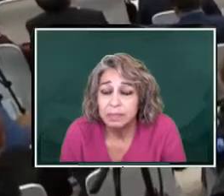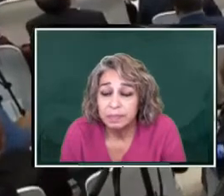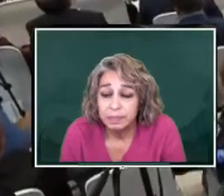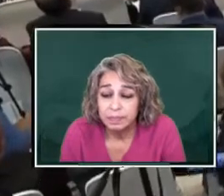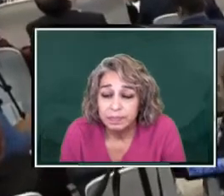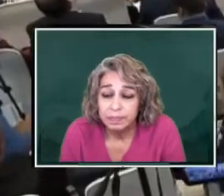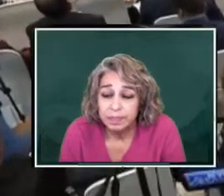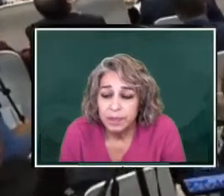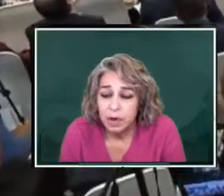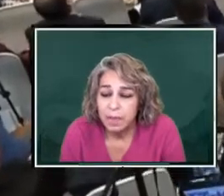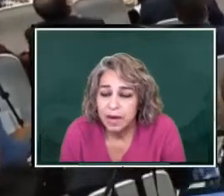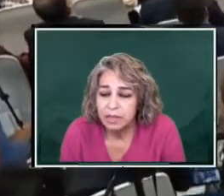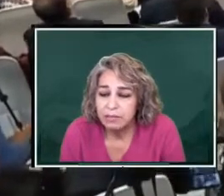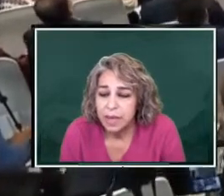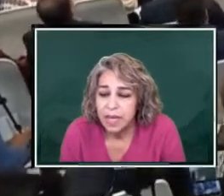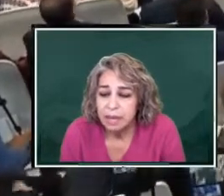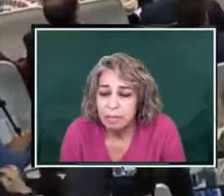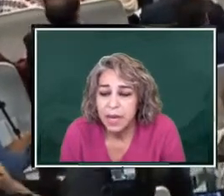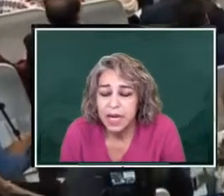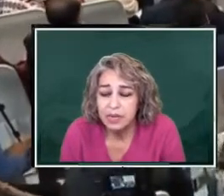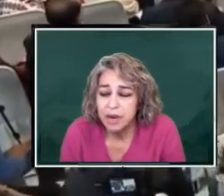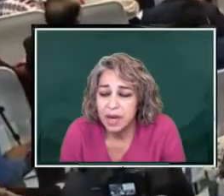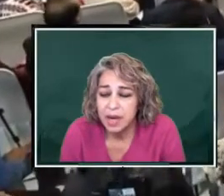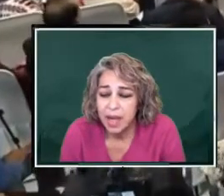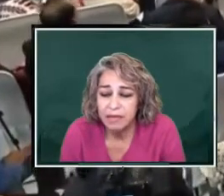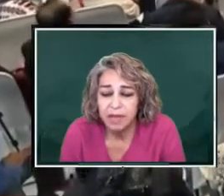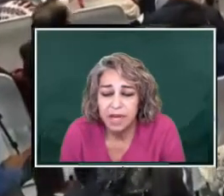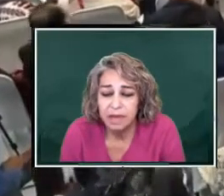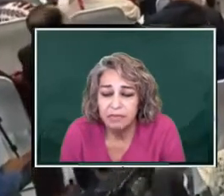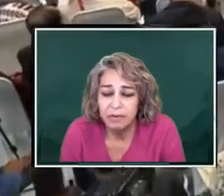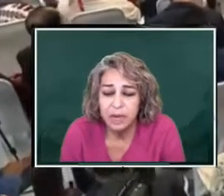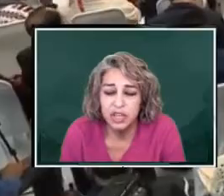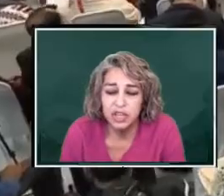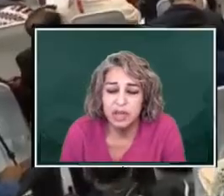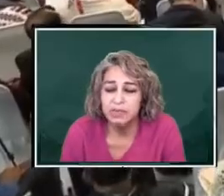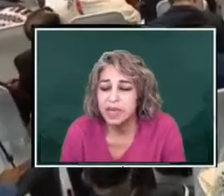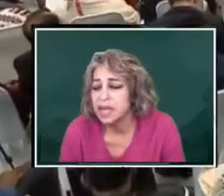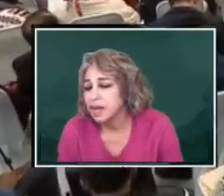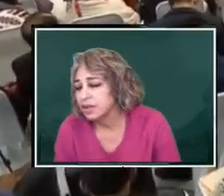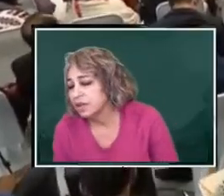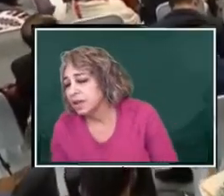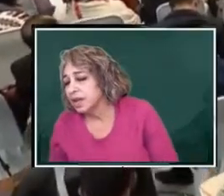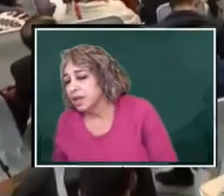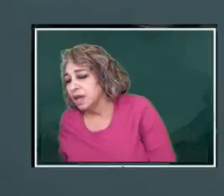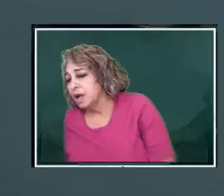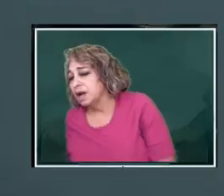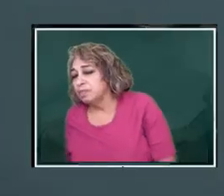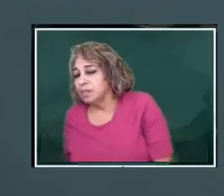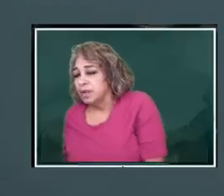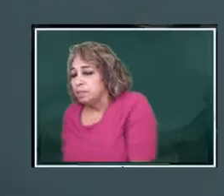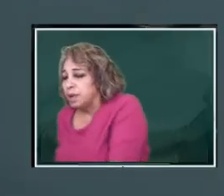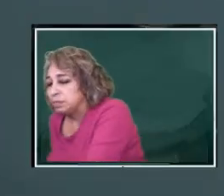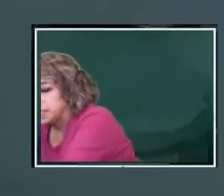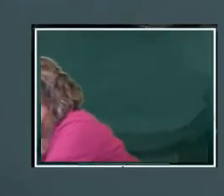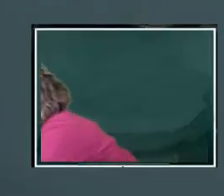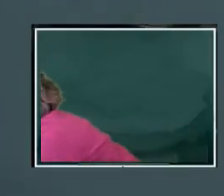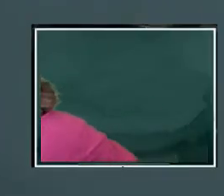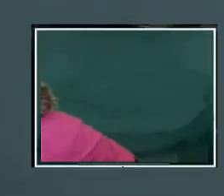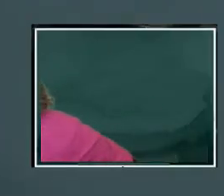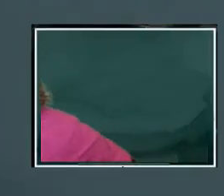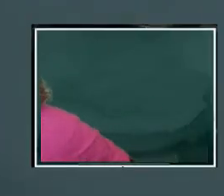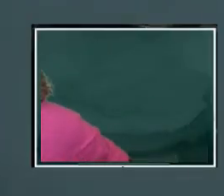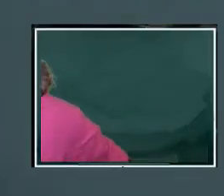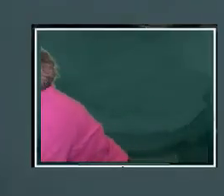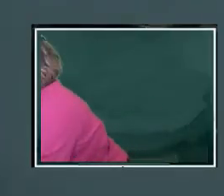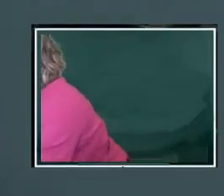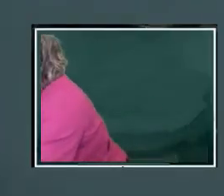or matters of money. But I do not have any information of any other public servants.